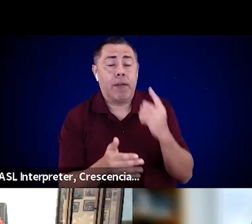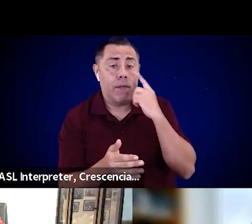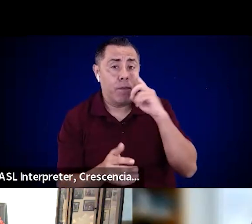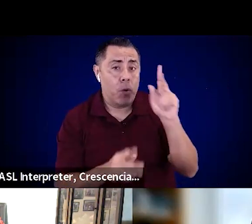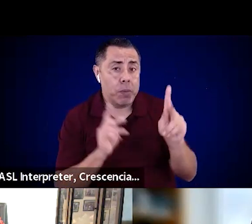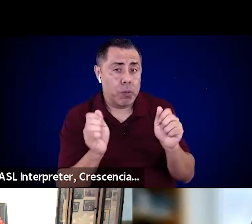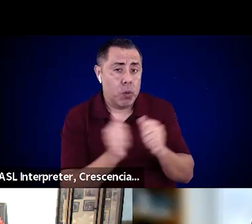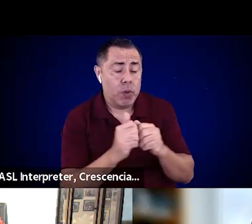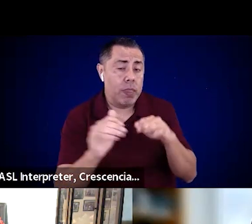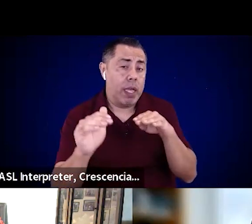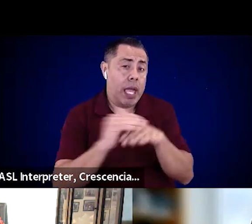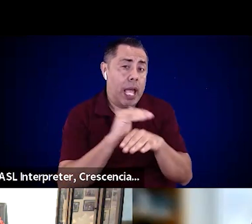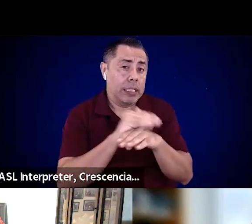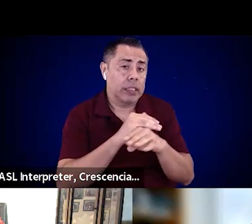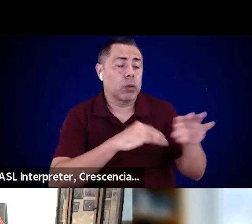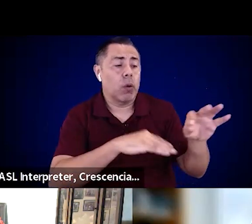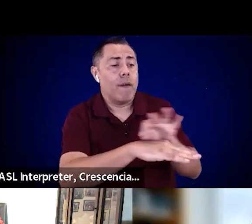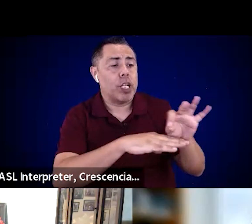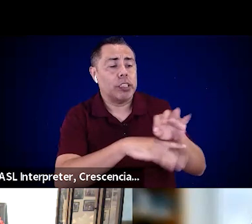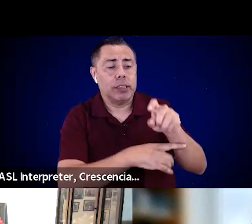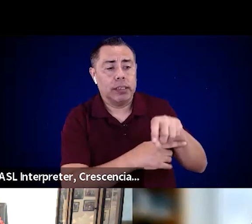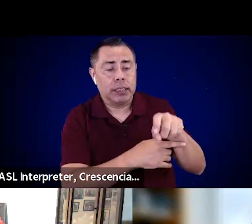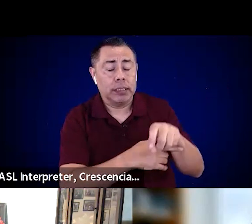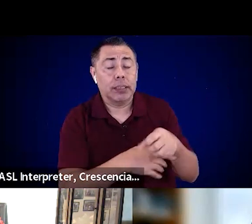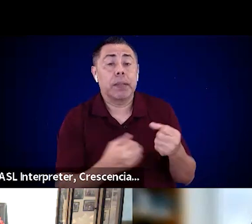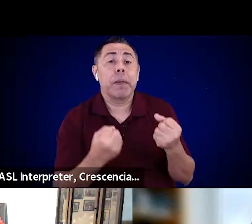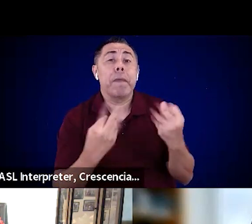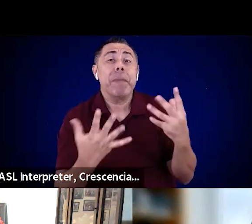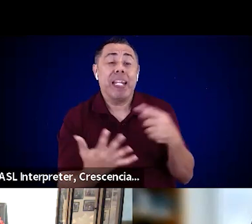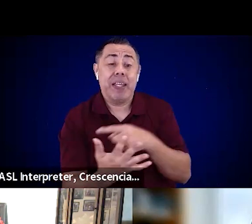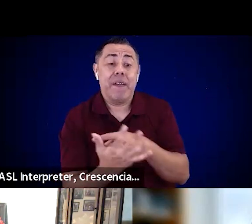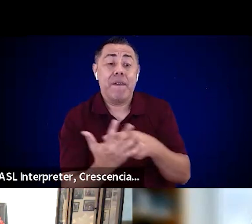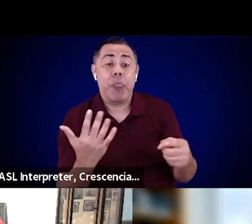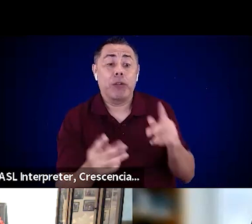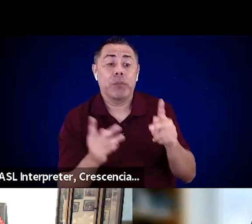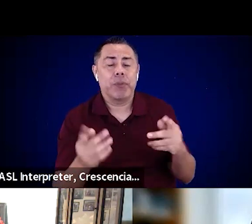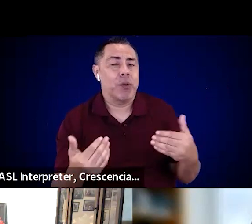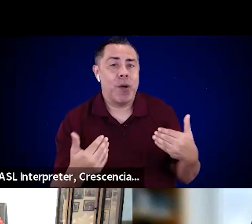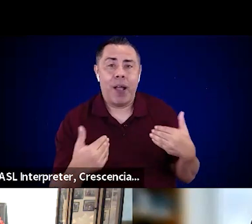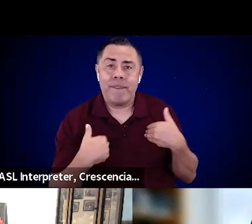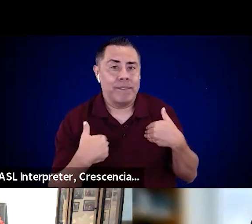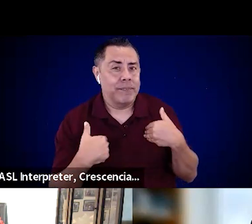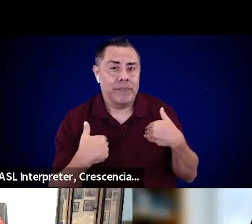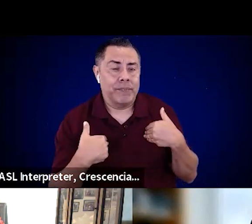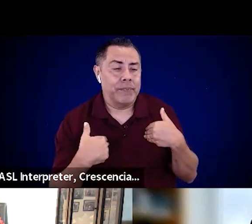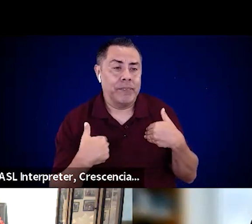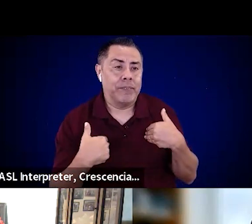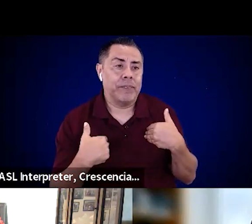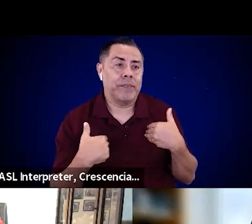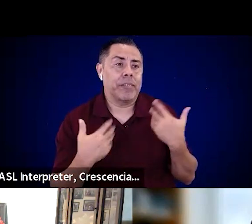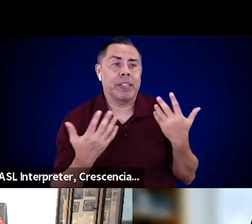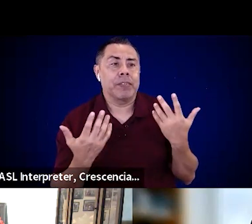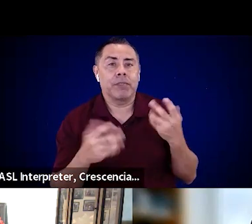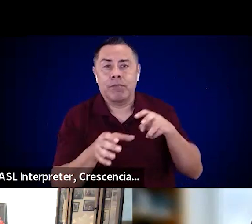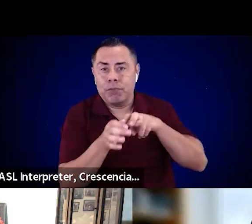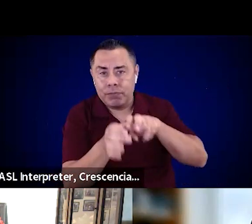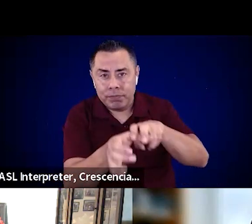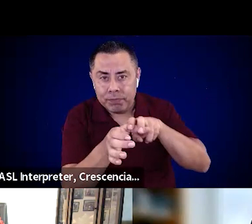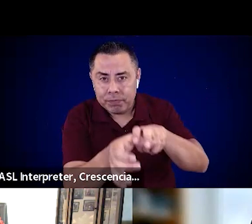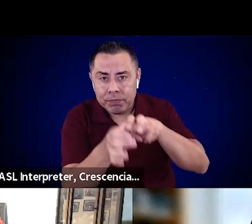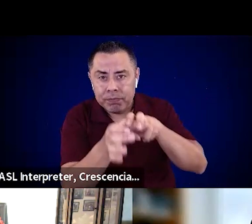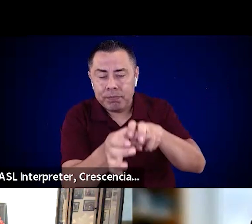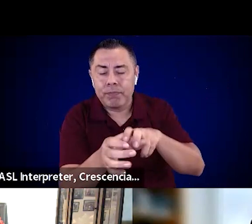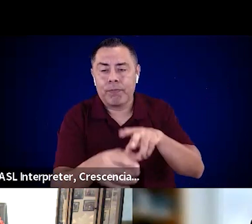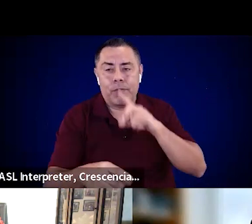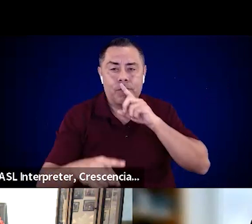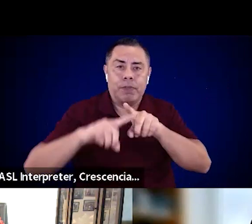many of whom perhaps most of whom do not have our transit dependent and do not have modes of